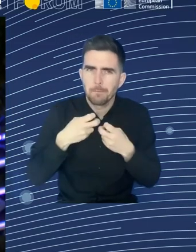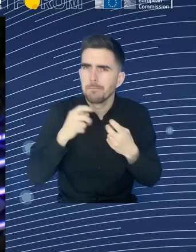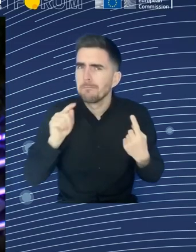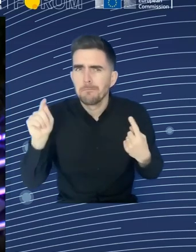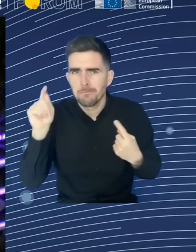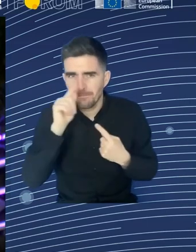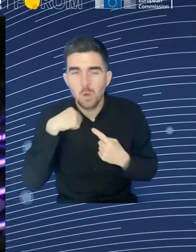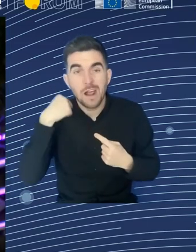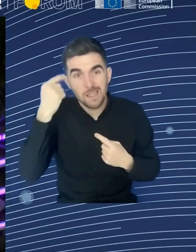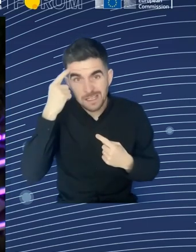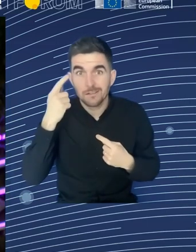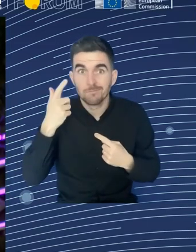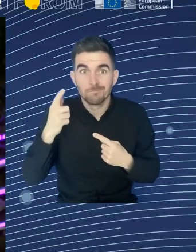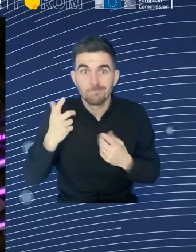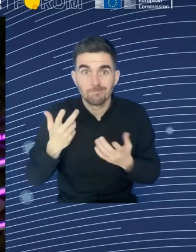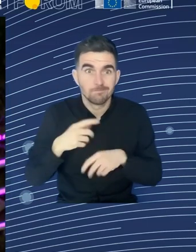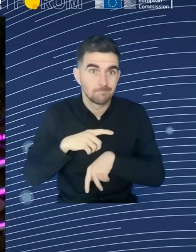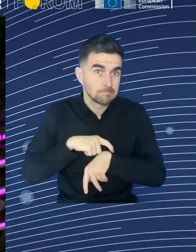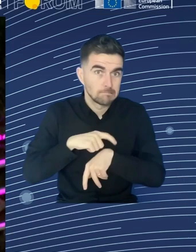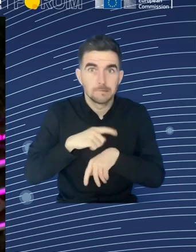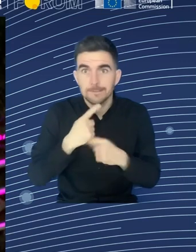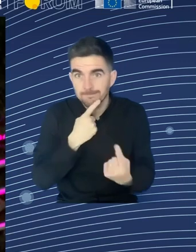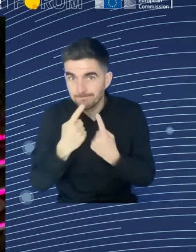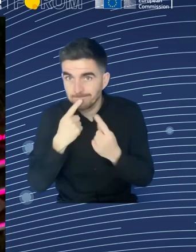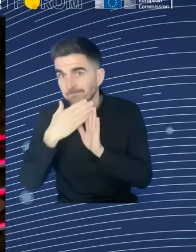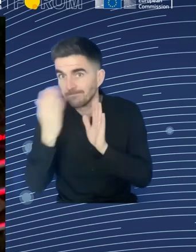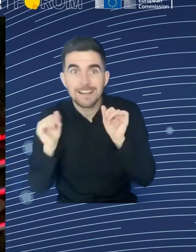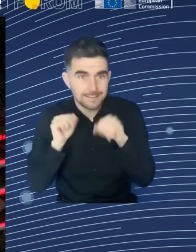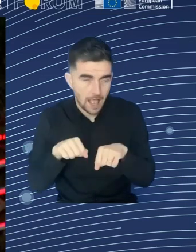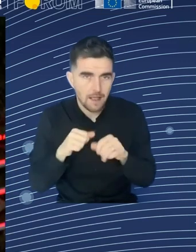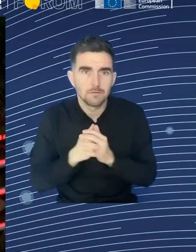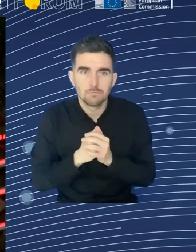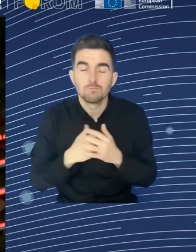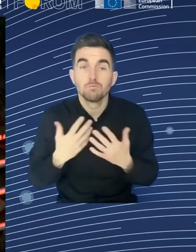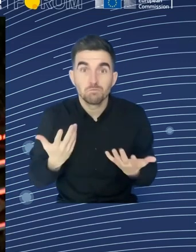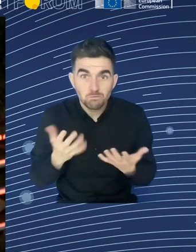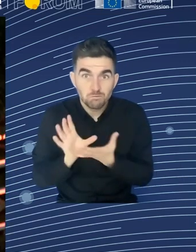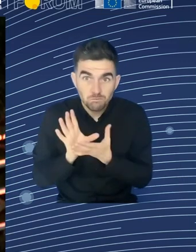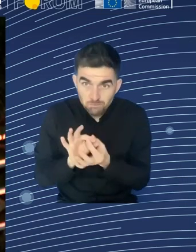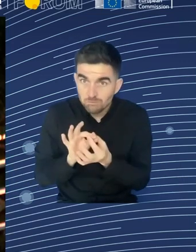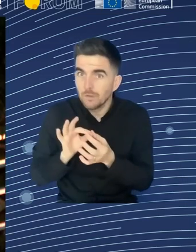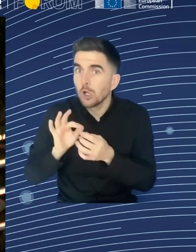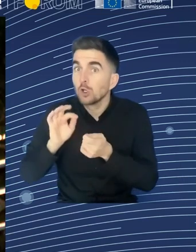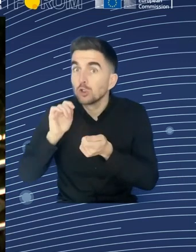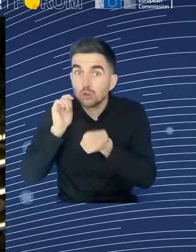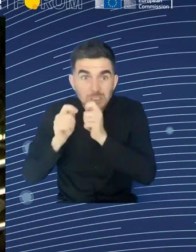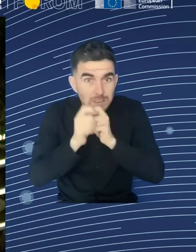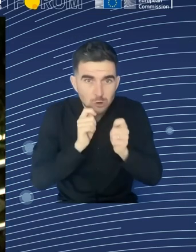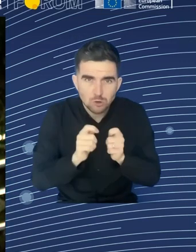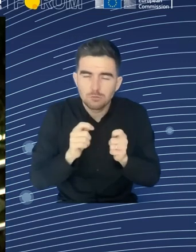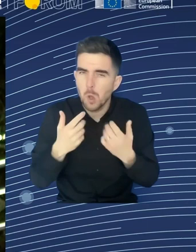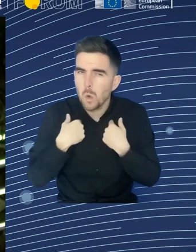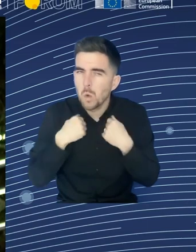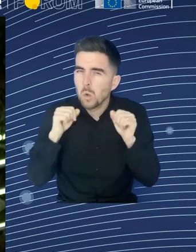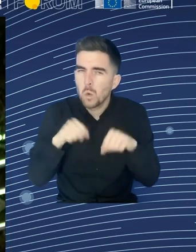digitalization and technical change, we don't know yet all the impact or the possibilities. Well, we're a very, very balanced